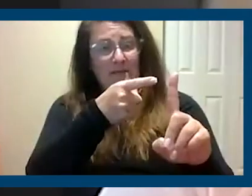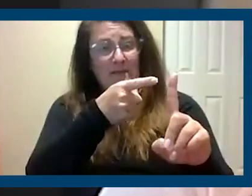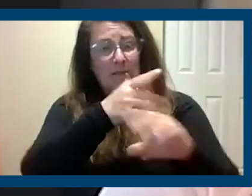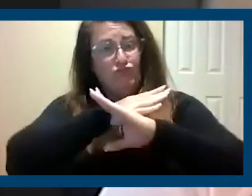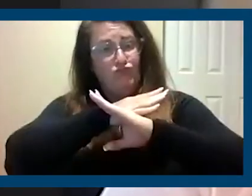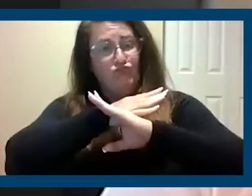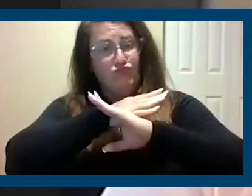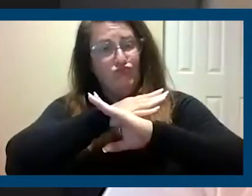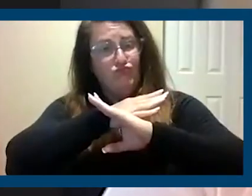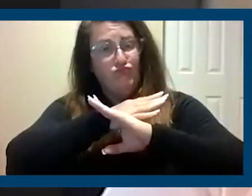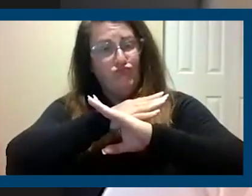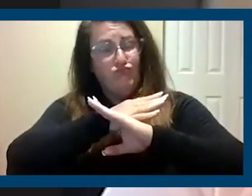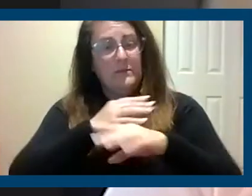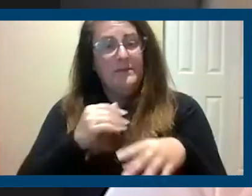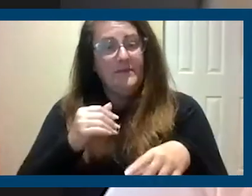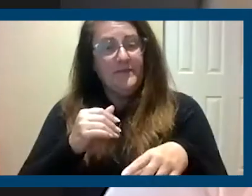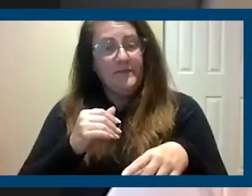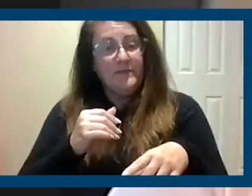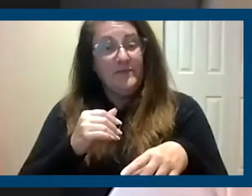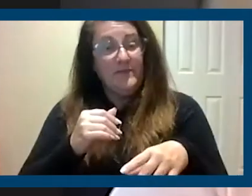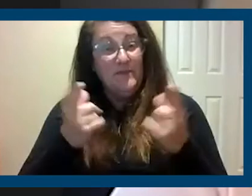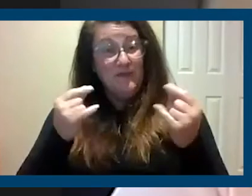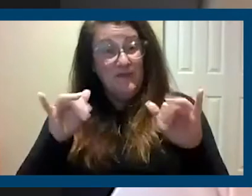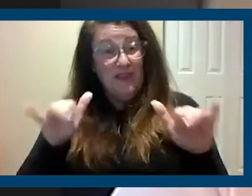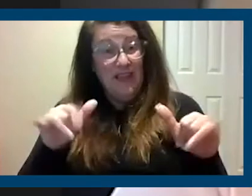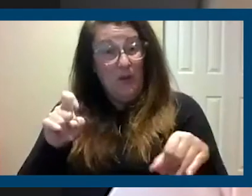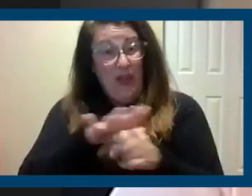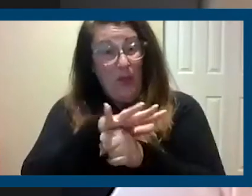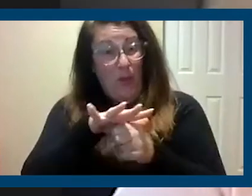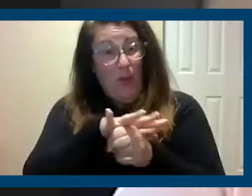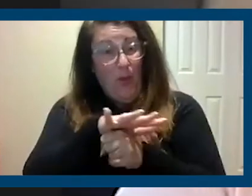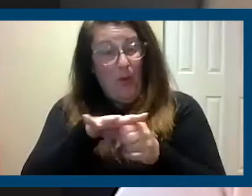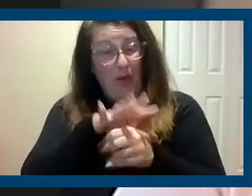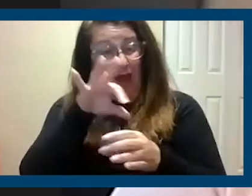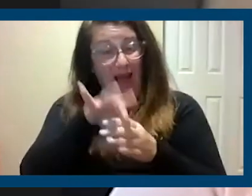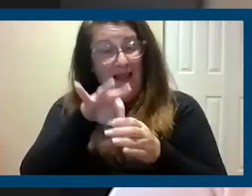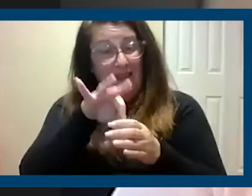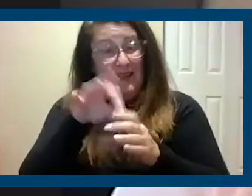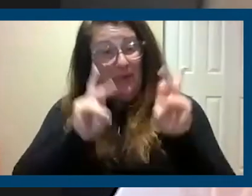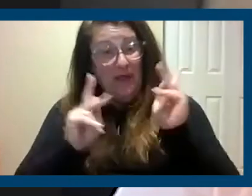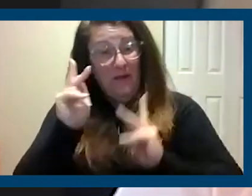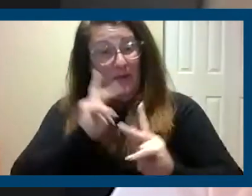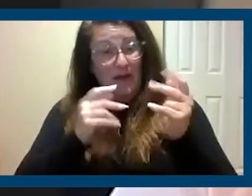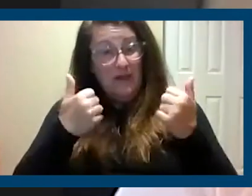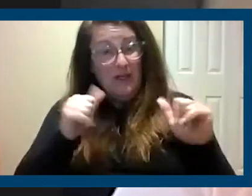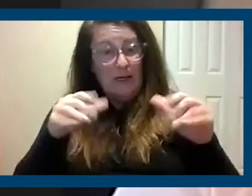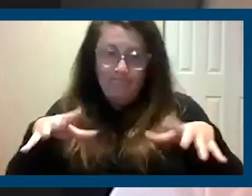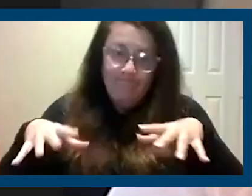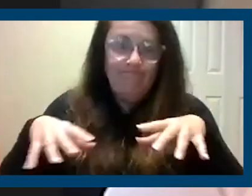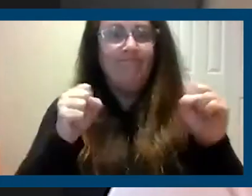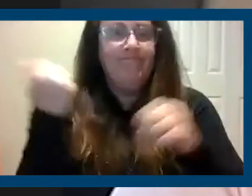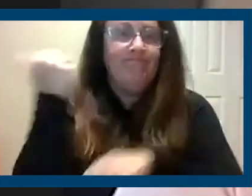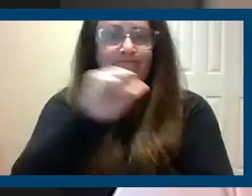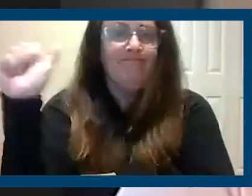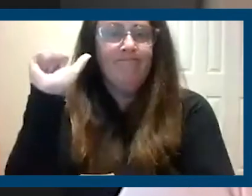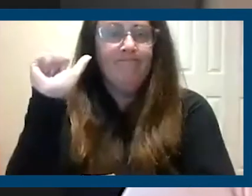And, you know, when our, you know, in order to do that, we really need our local elected officials to be able to take action. I mean, they're on the ground.